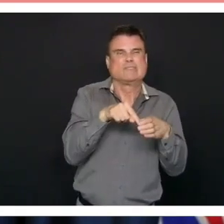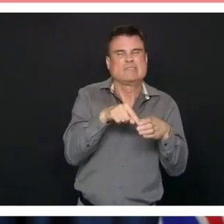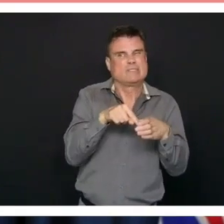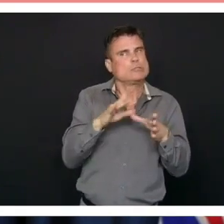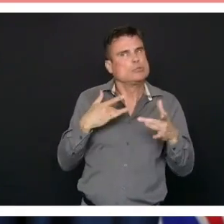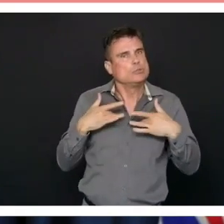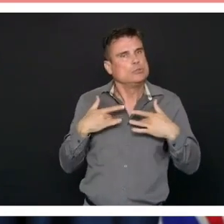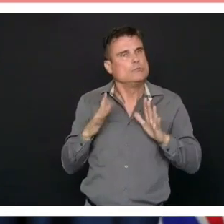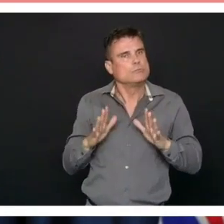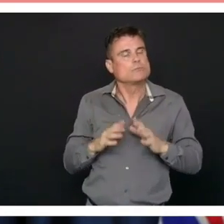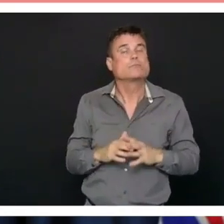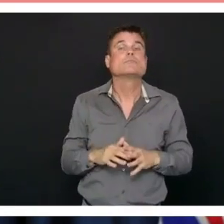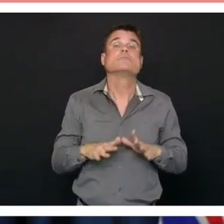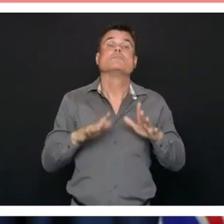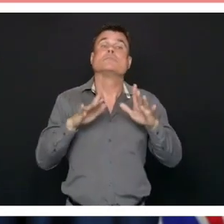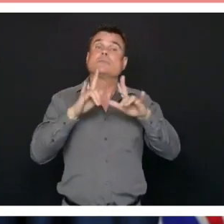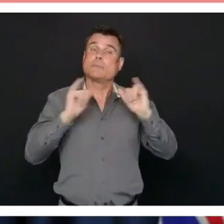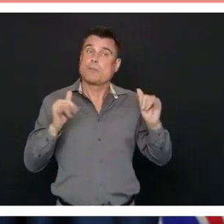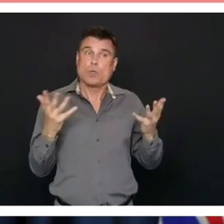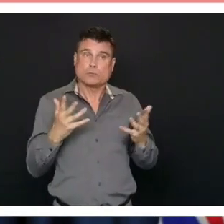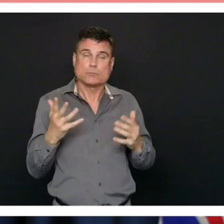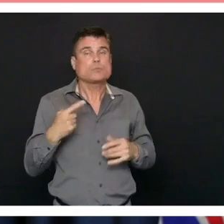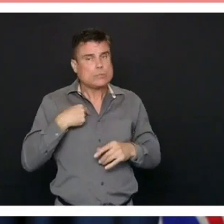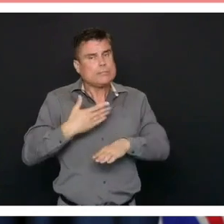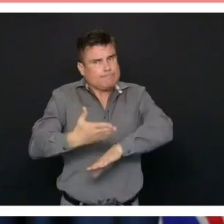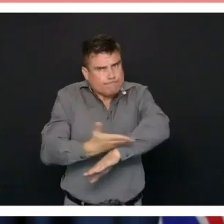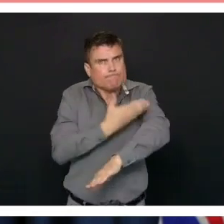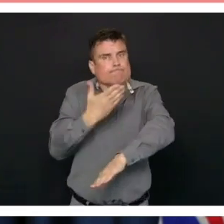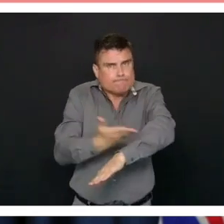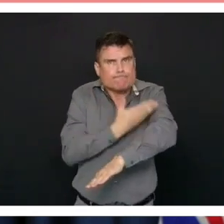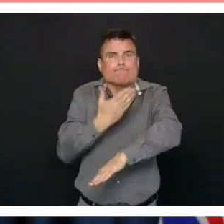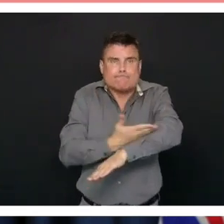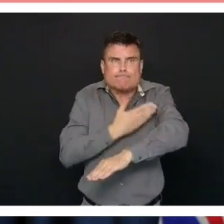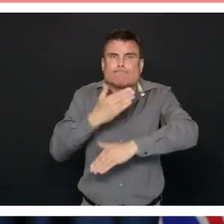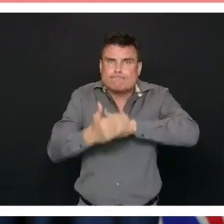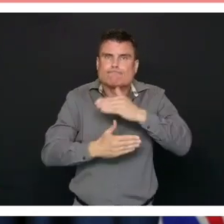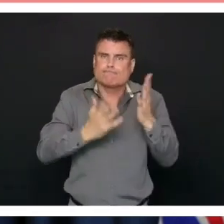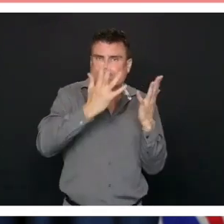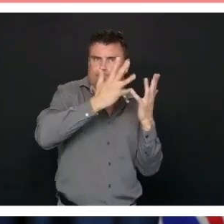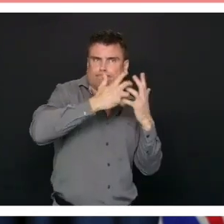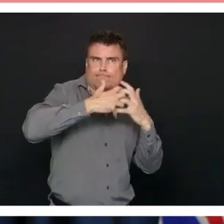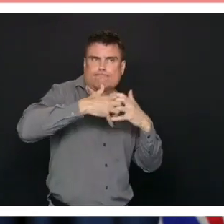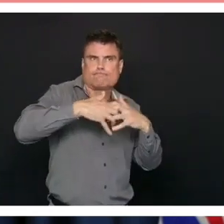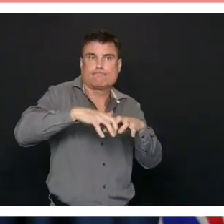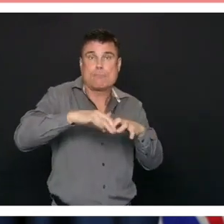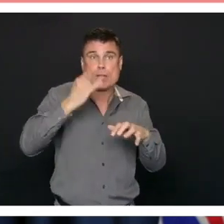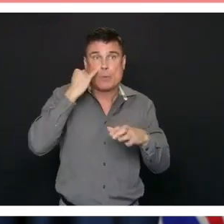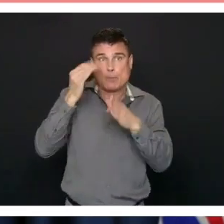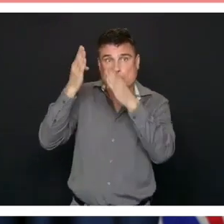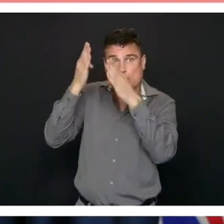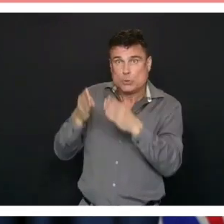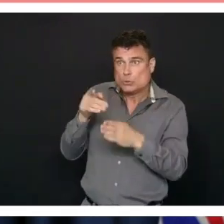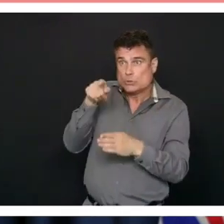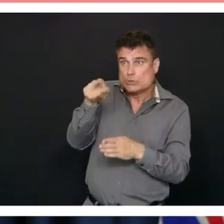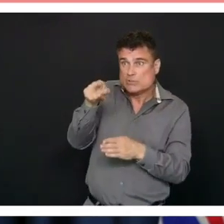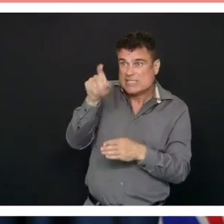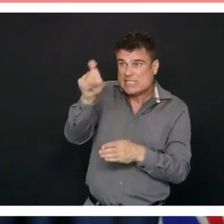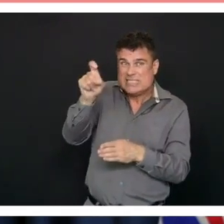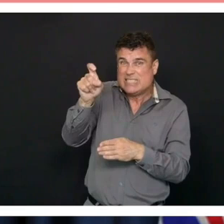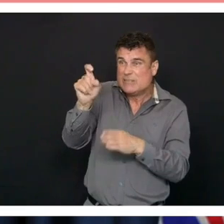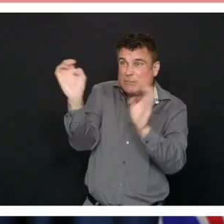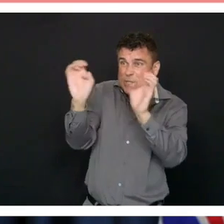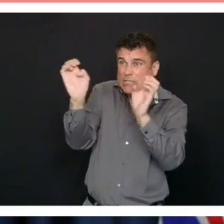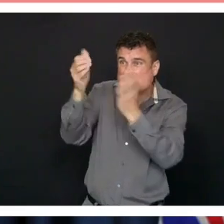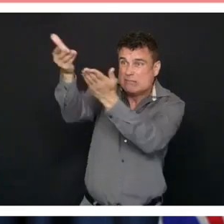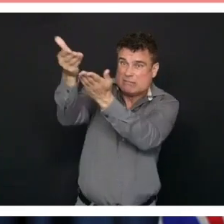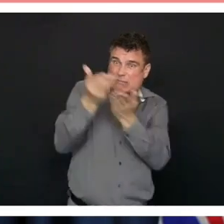to bring people to acute care services should they need them. And so my recommendation to Albertans is the same as my recommendation to